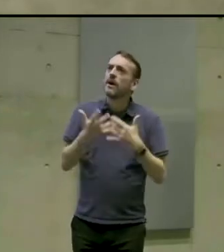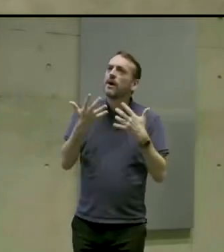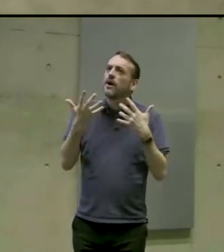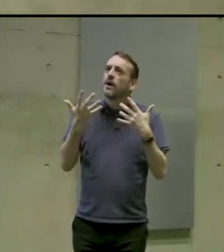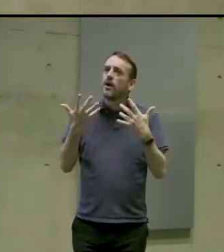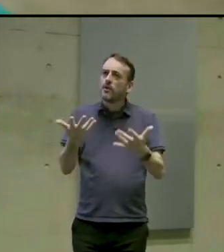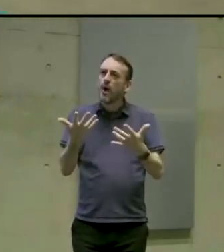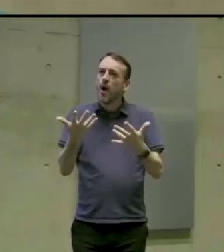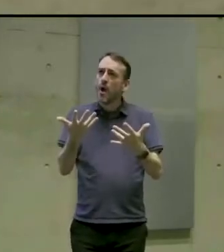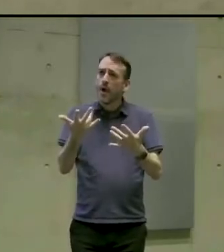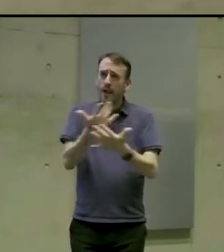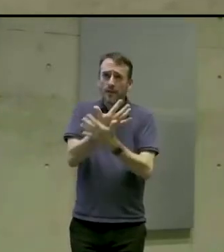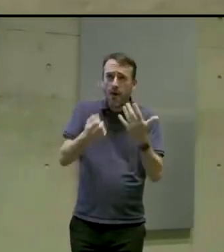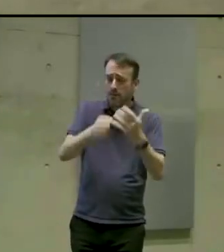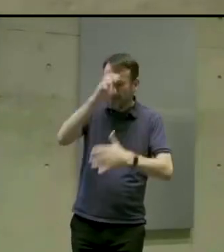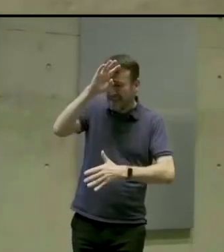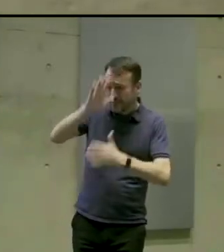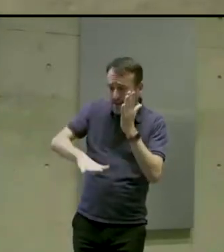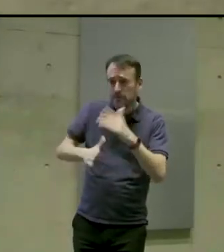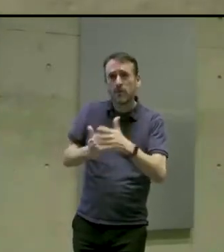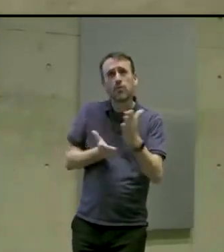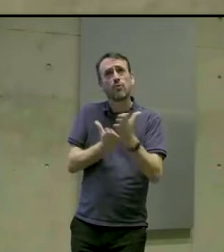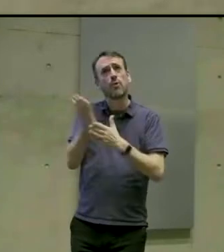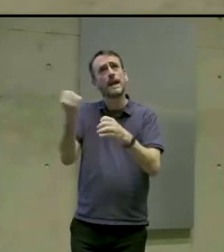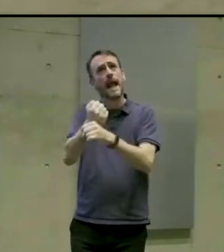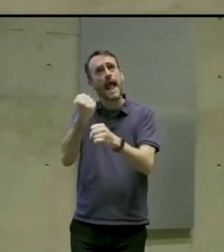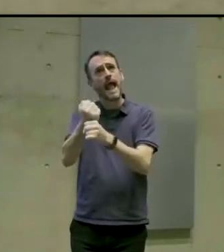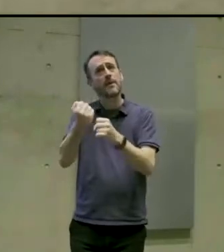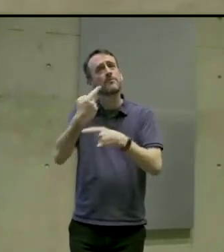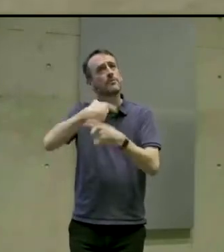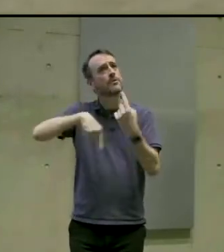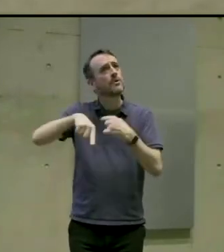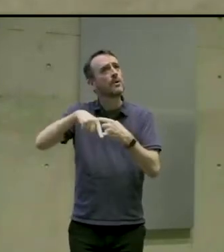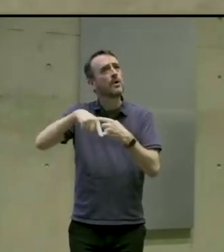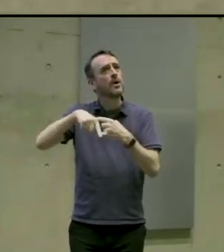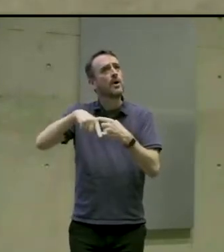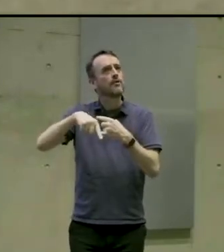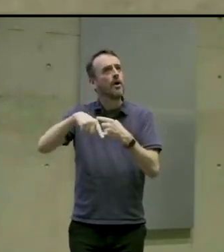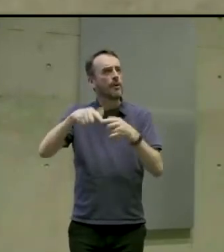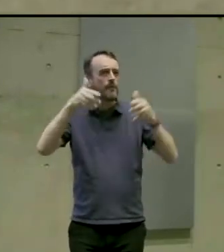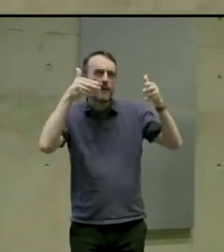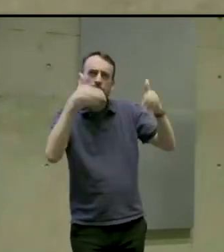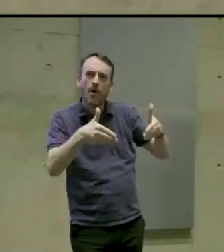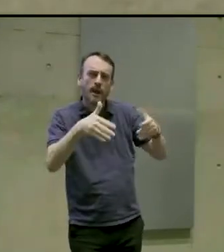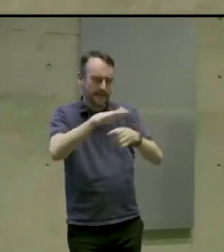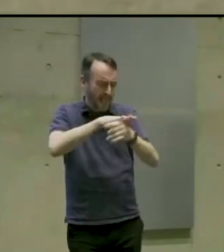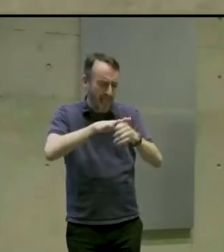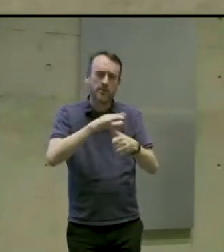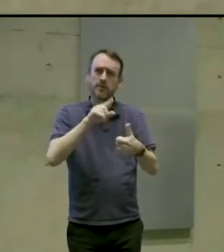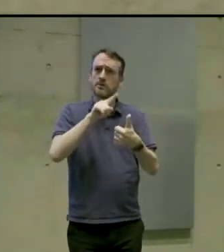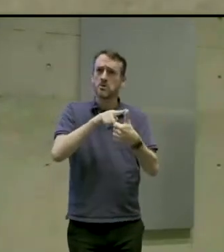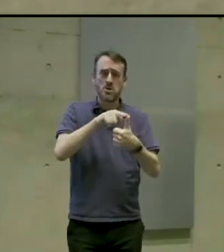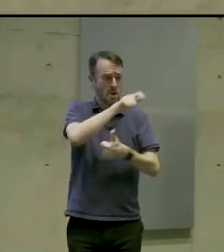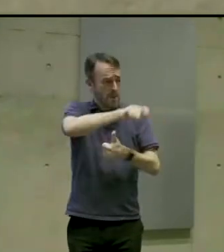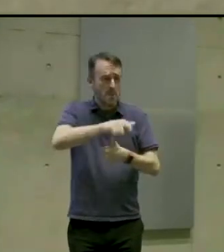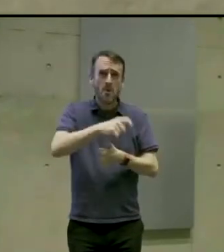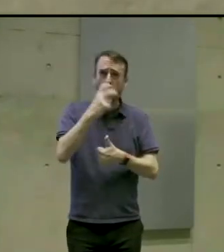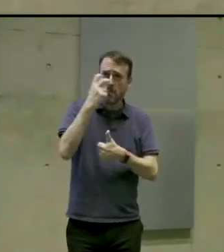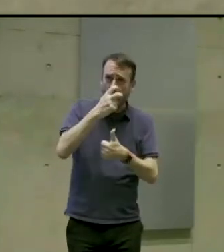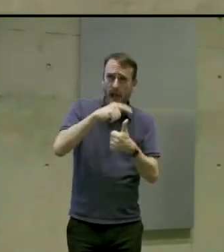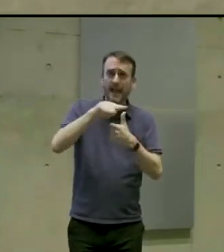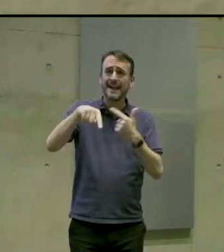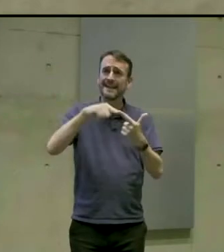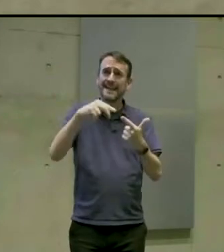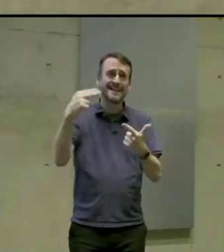these kinds of experiences is a real shame. So we've been working with people who are blind, deaf and those of other physical and mental